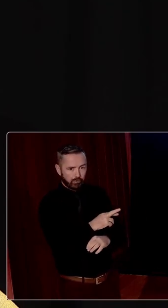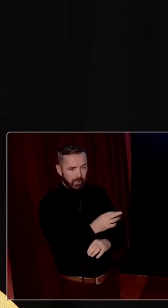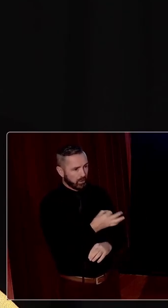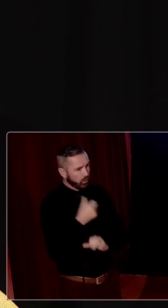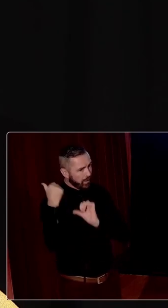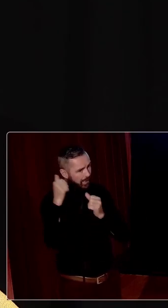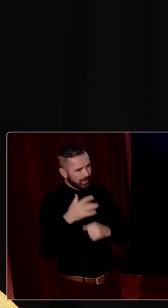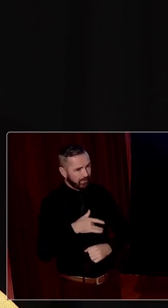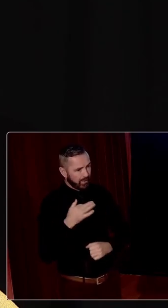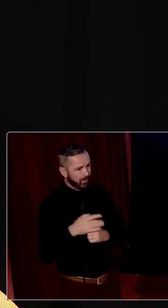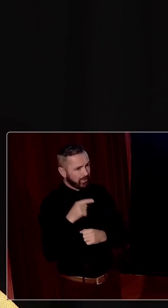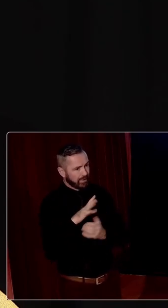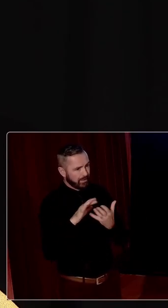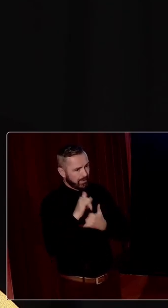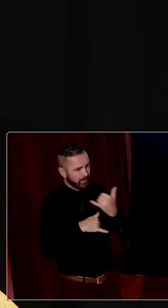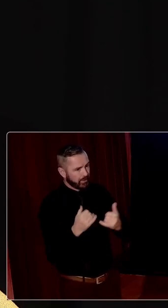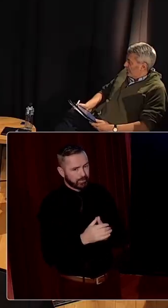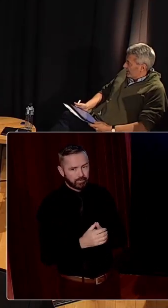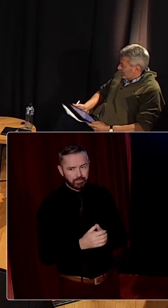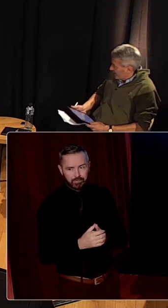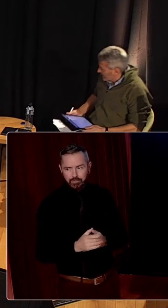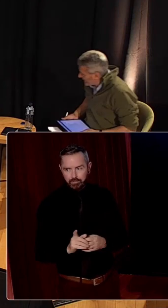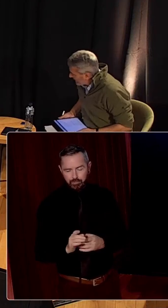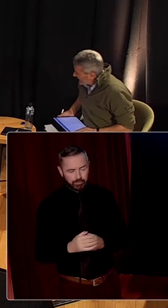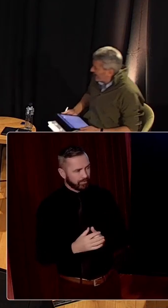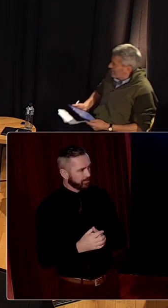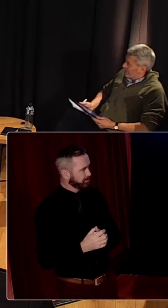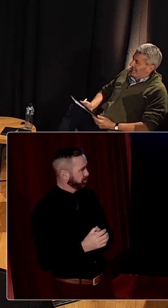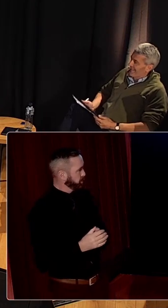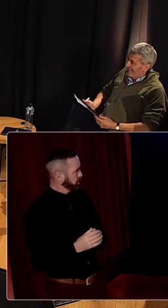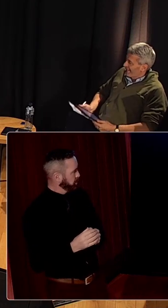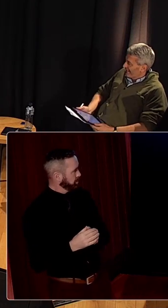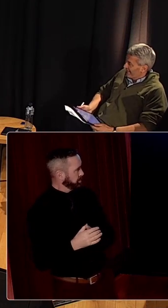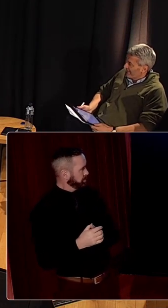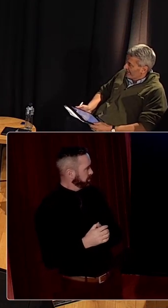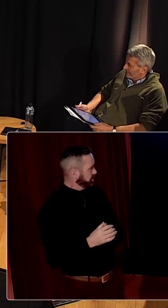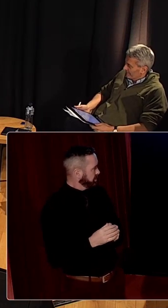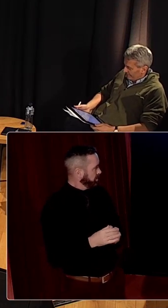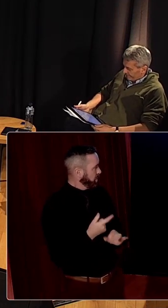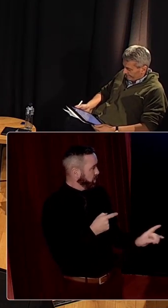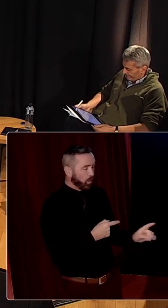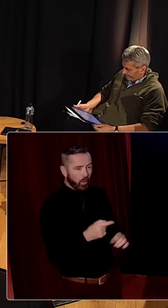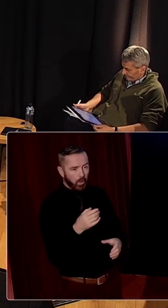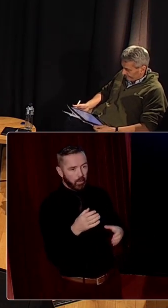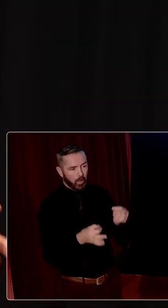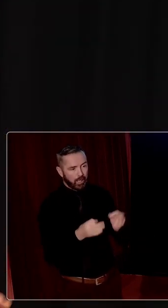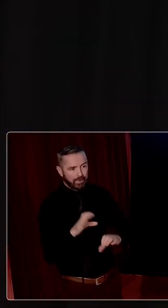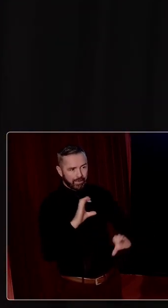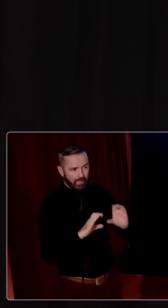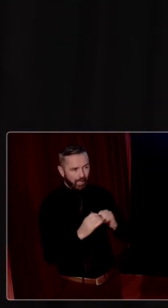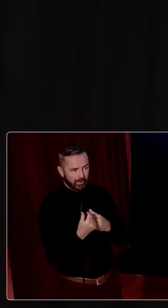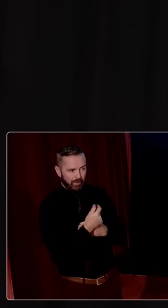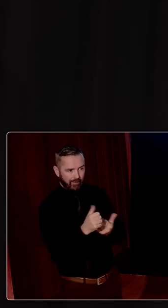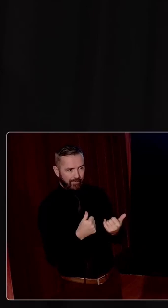of this decade. Okay, I'll give a final word to Bridget, as soon as you're the political scientist here. Well, I learned, I